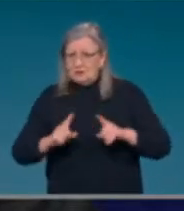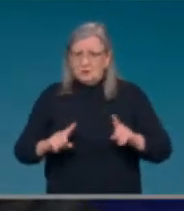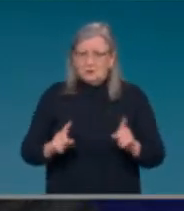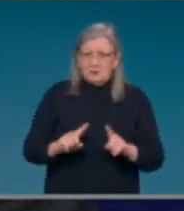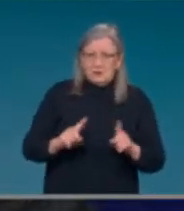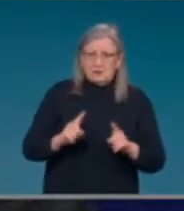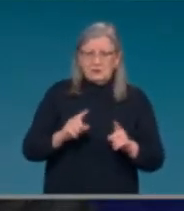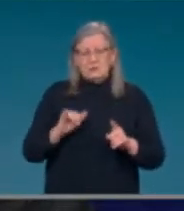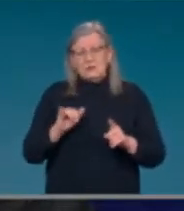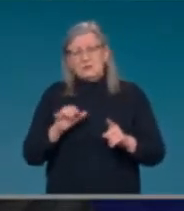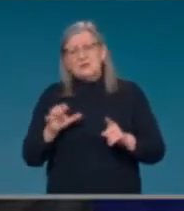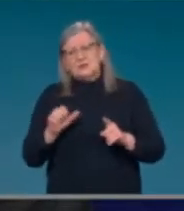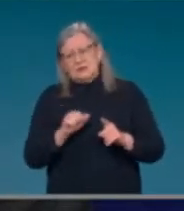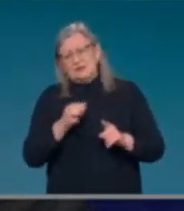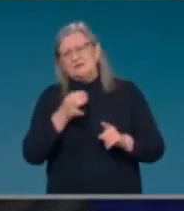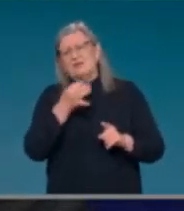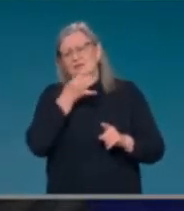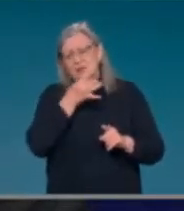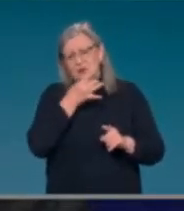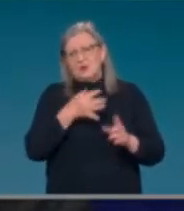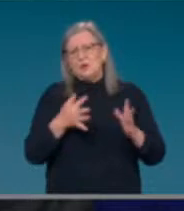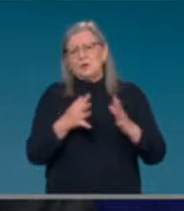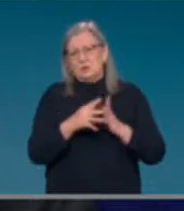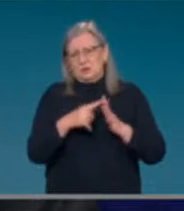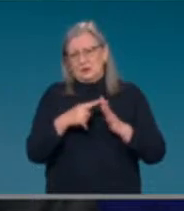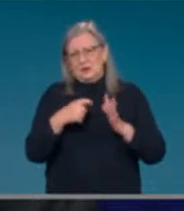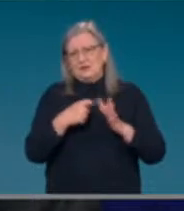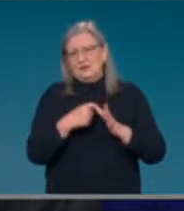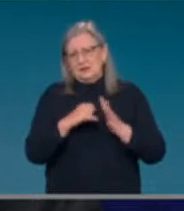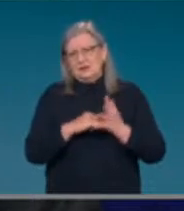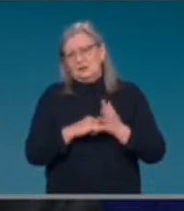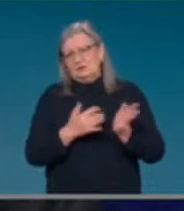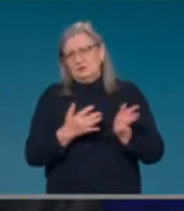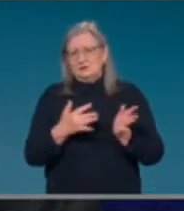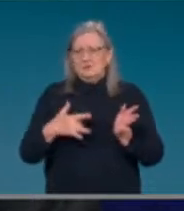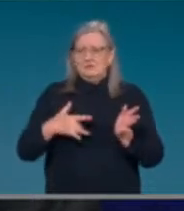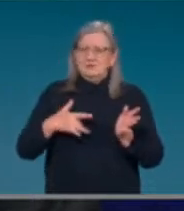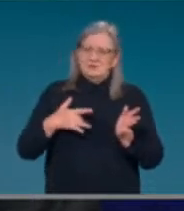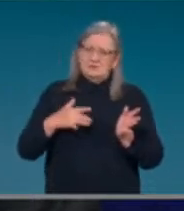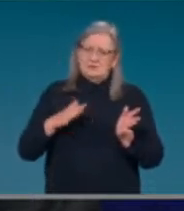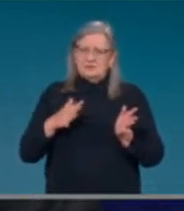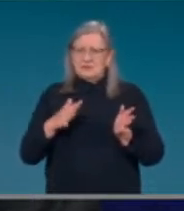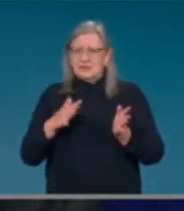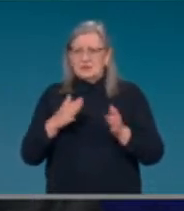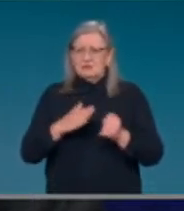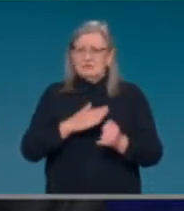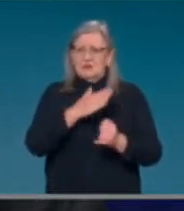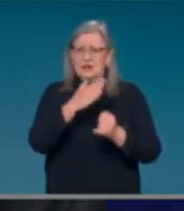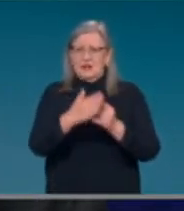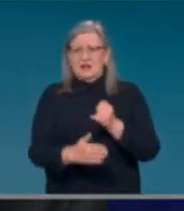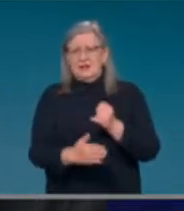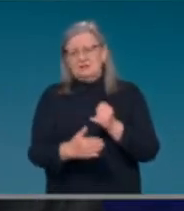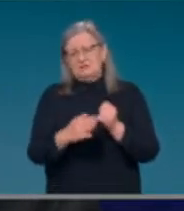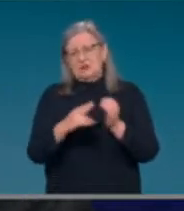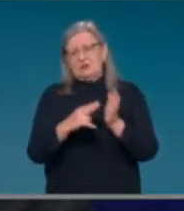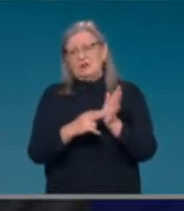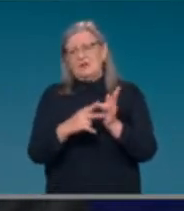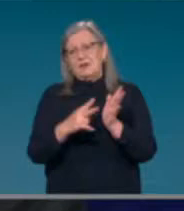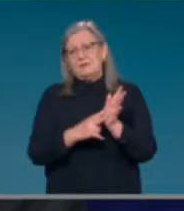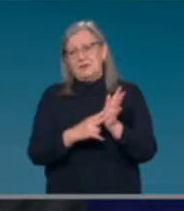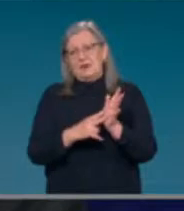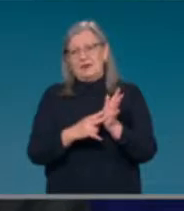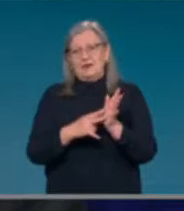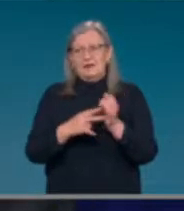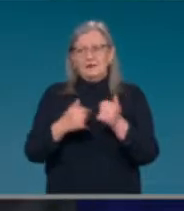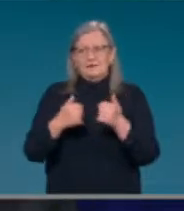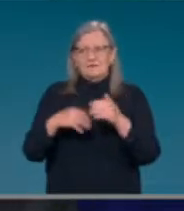that we would get there by the end of November. But it really does depend when we get the full application from FISA, the complete version, and if there's